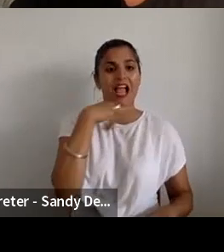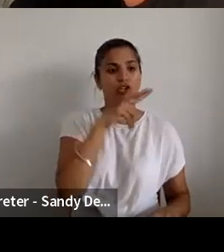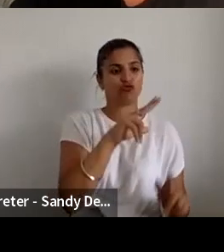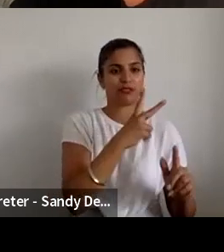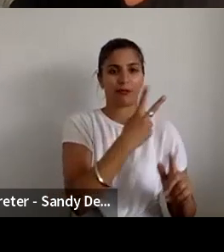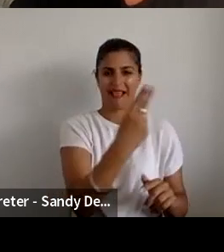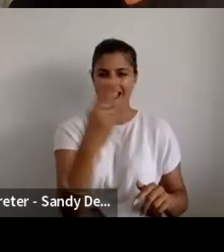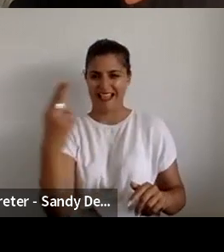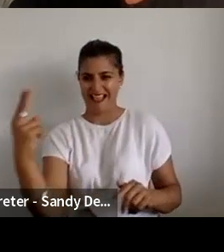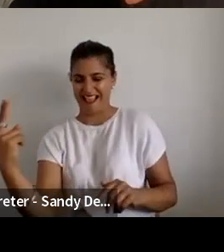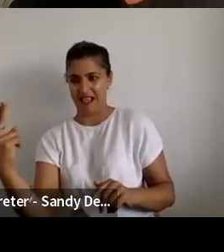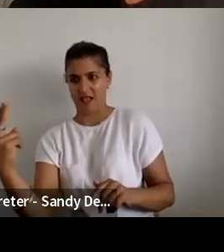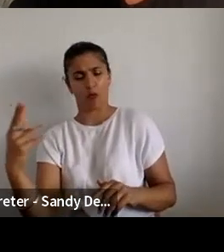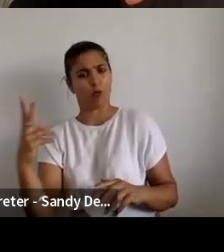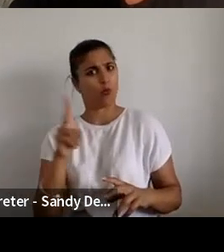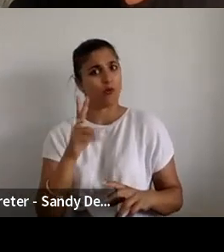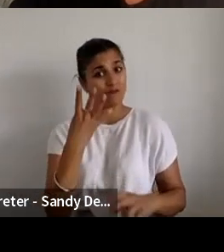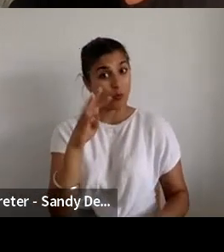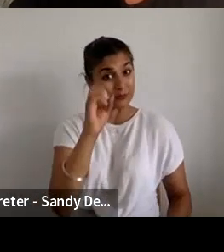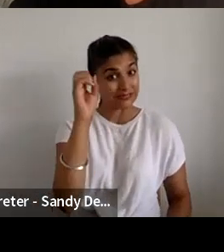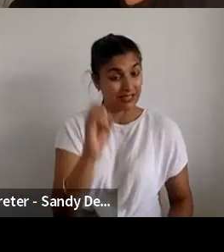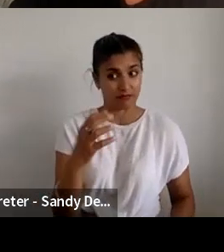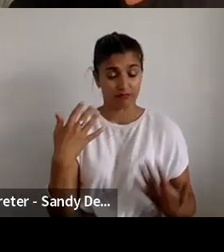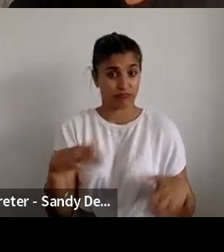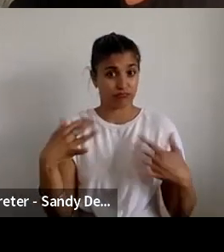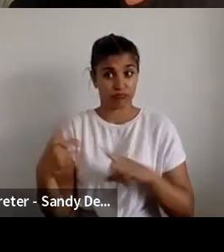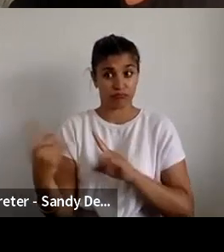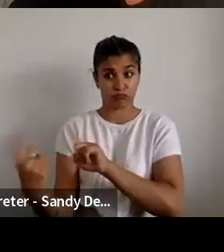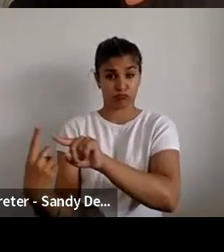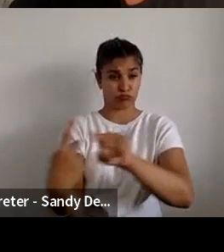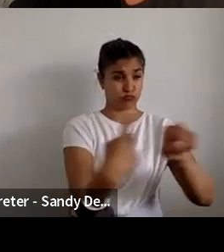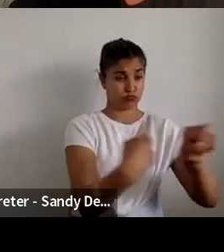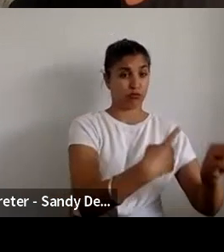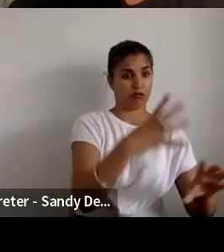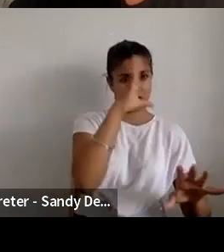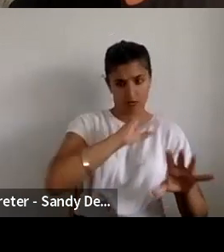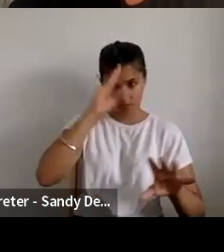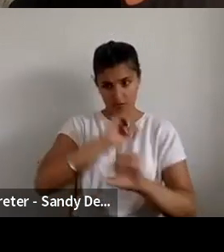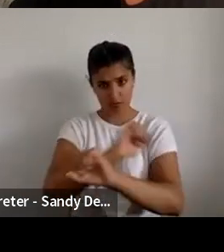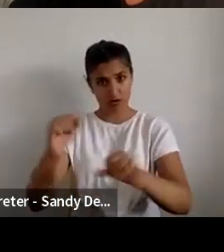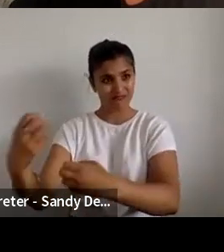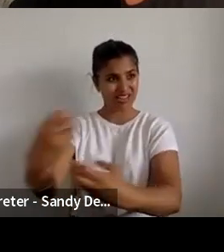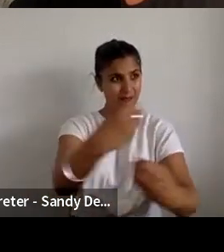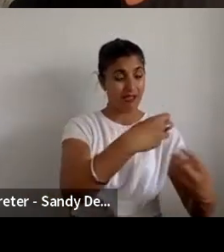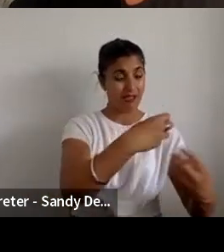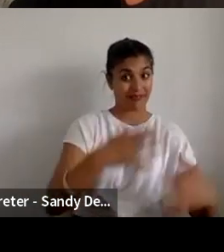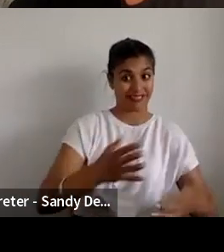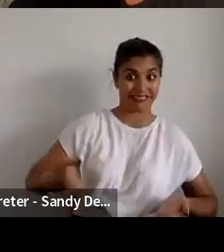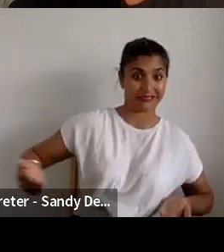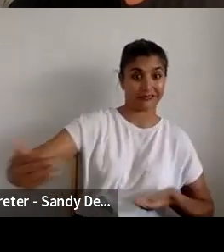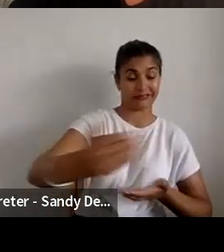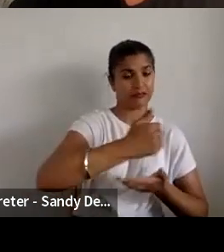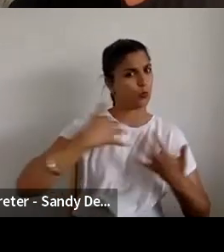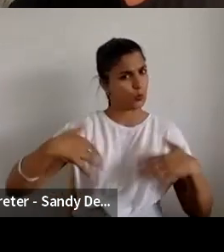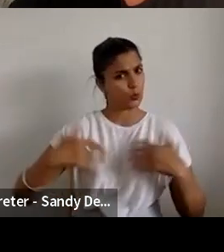a high number of voices that we were able to get feedback on. I think what surprised us most is